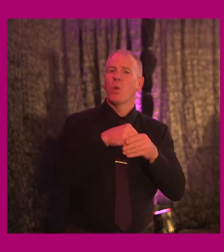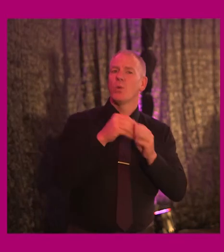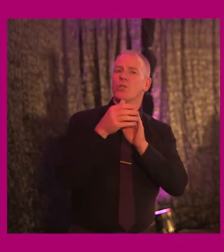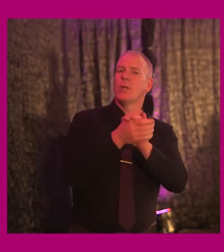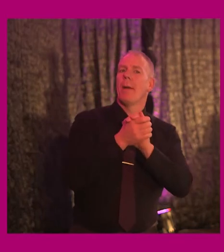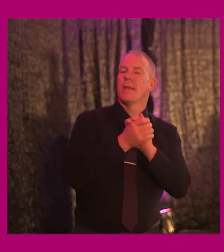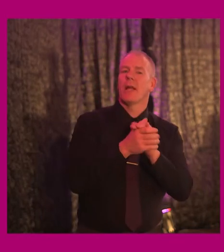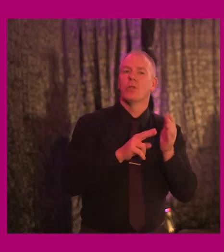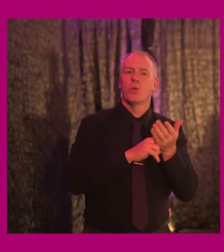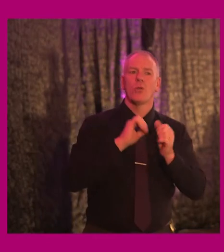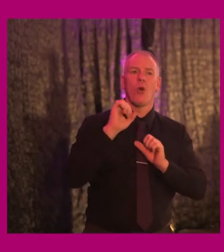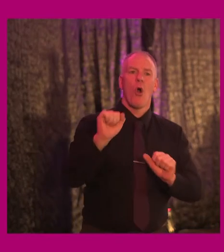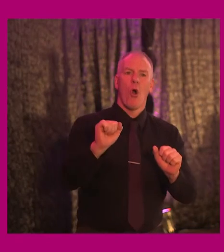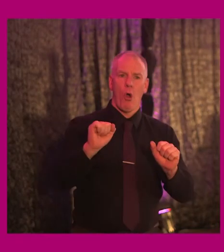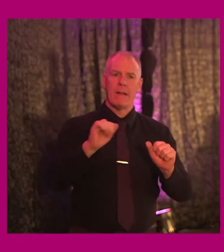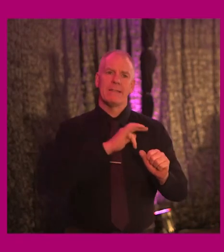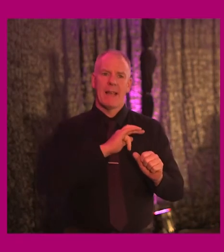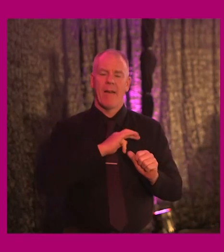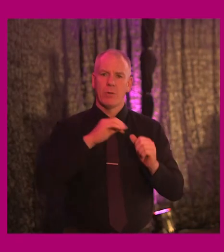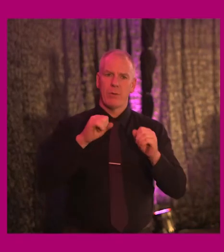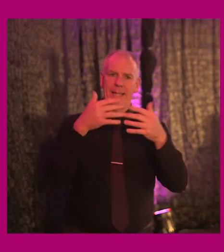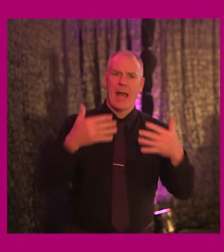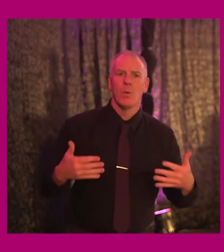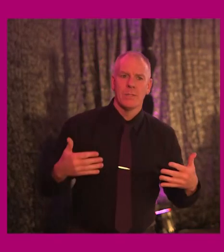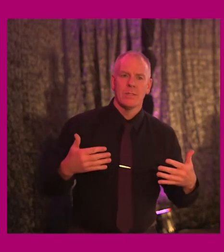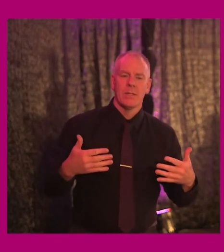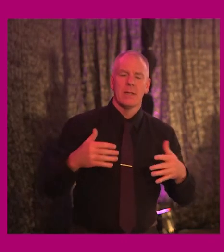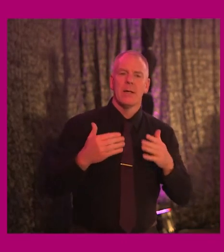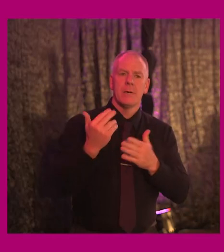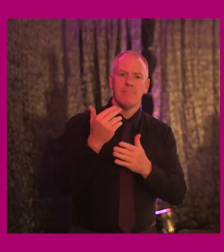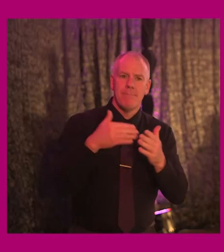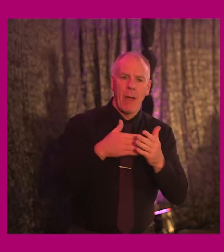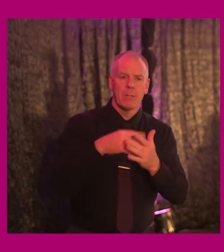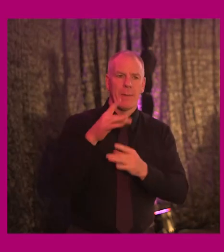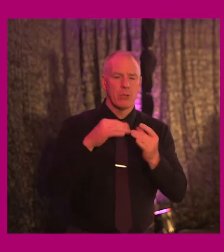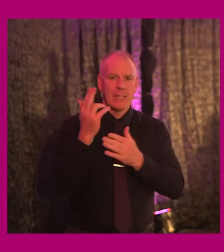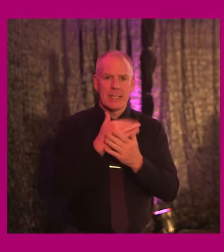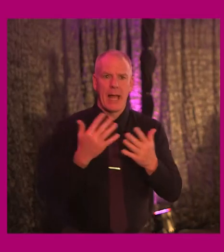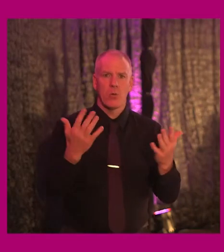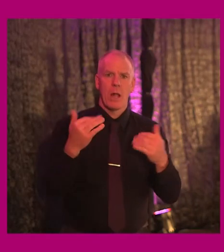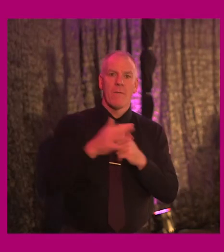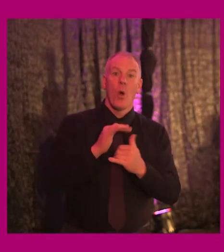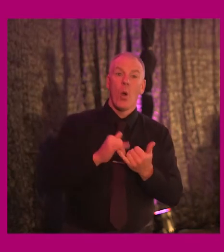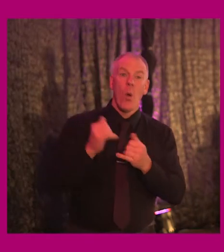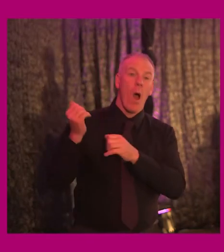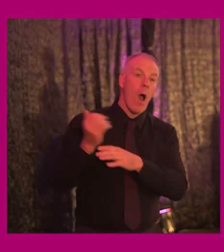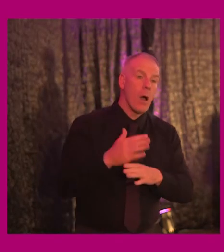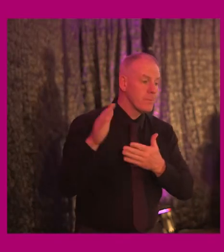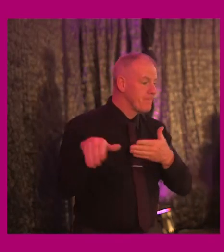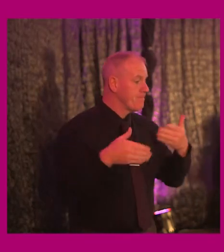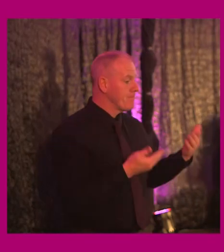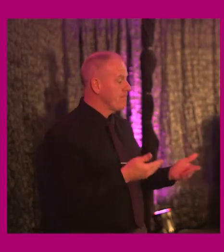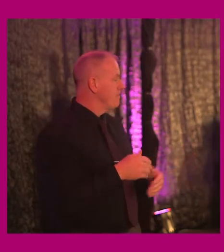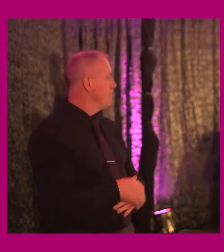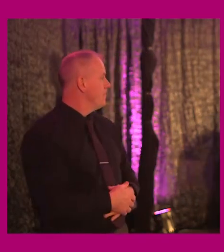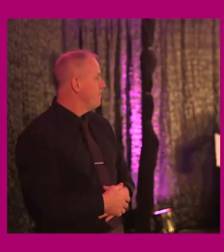to reach, to break out, to break down barriers and ensure design is welcoming to all. So I'll hand you over to her capable hands. Thank